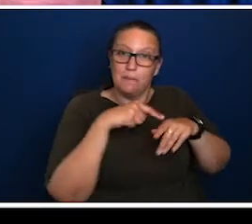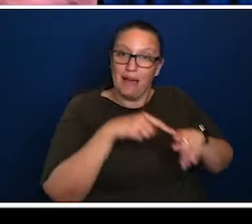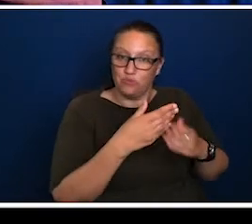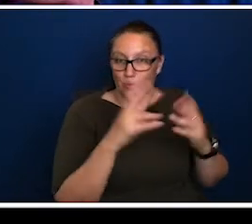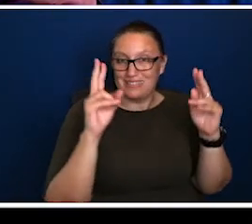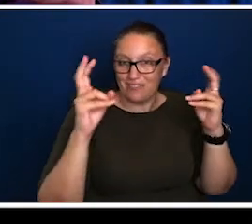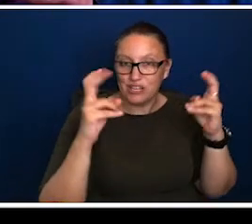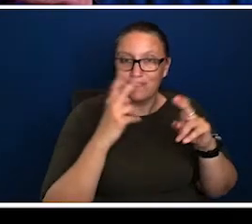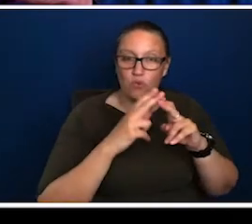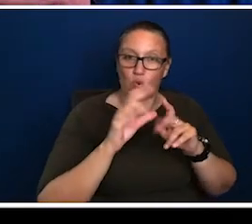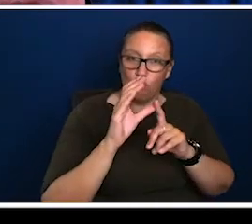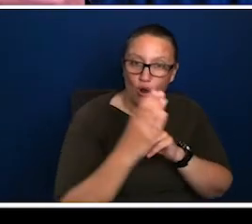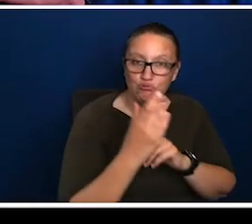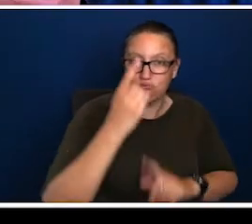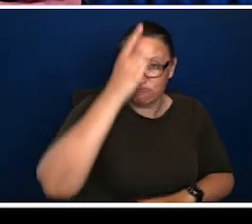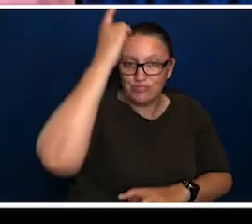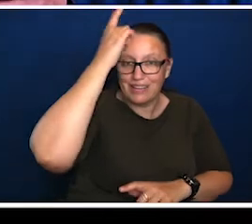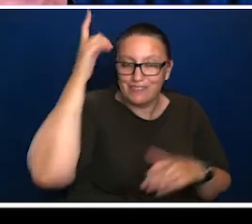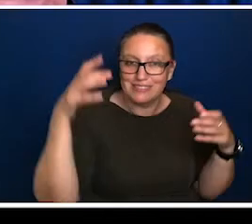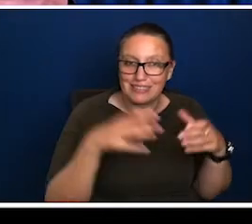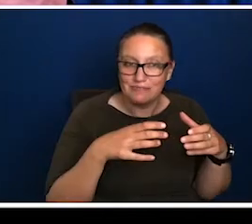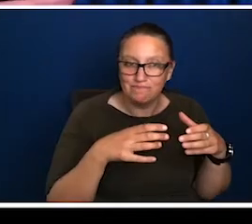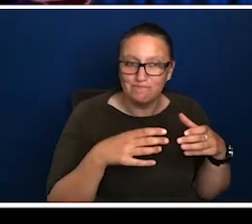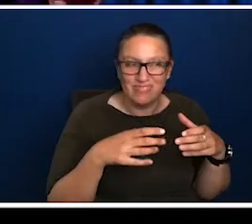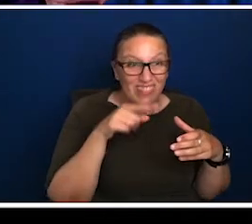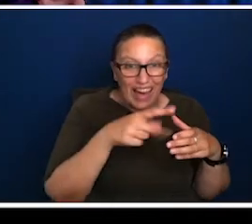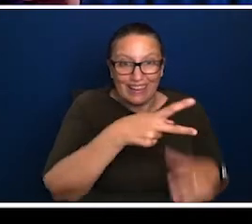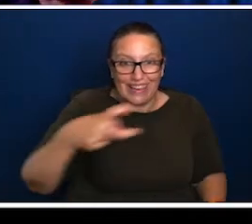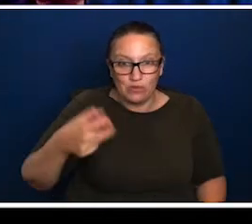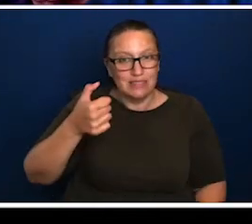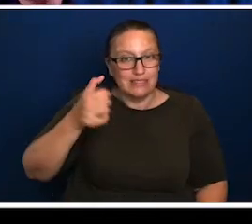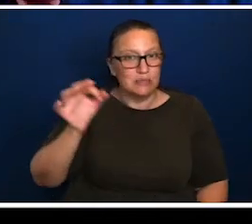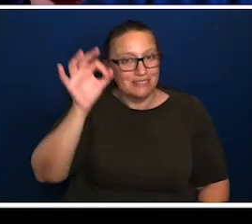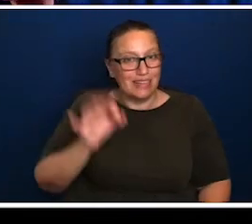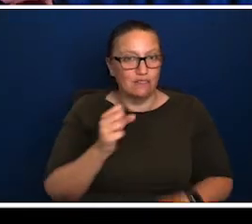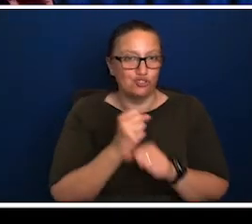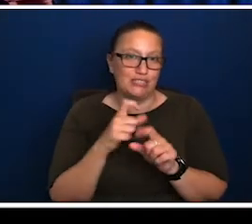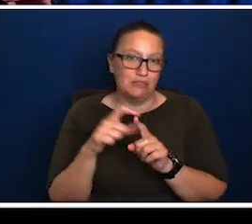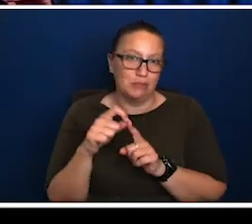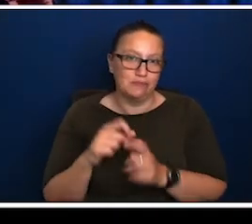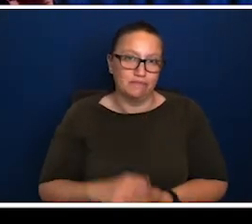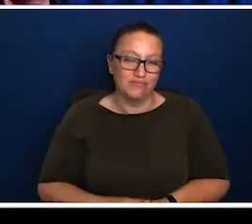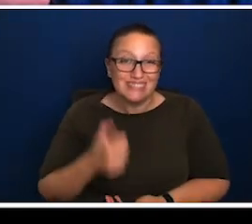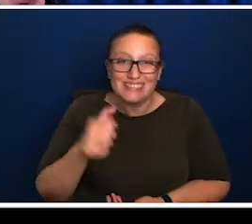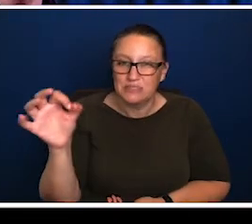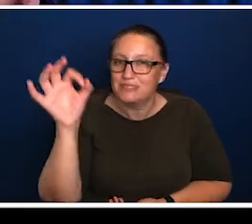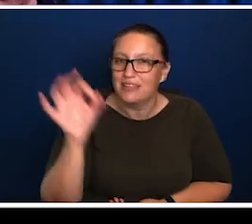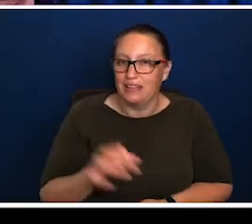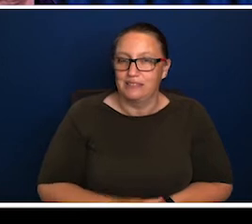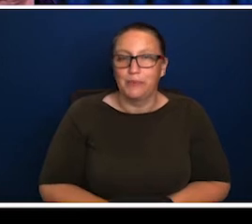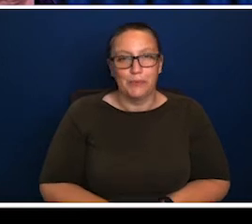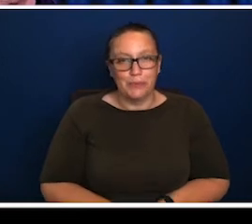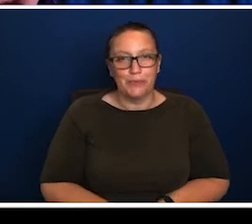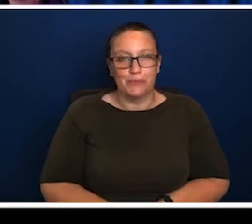on this definition of the sort of cultural and creative sector. Now you're totaled up at about 6% of GDP. Yeah. Now 6% of